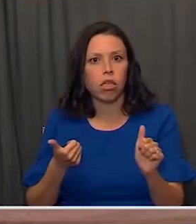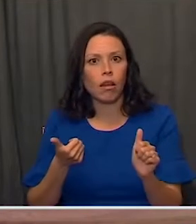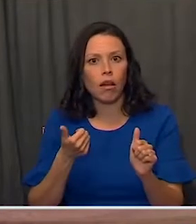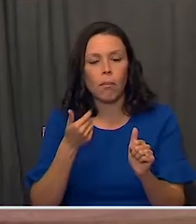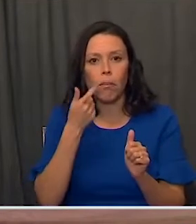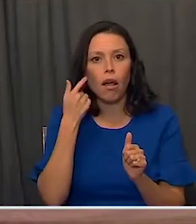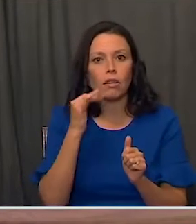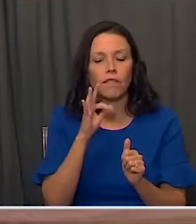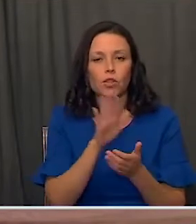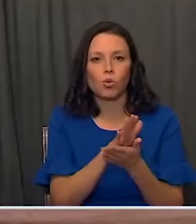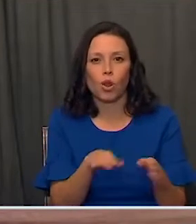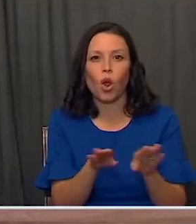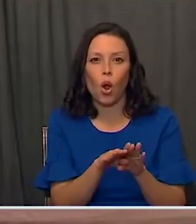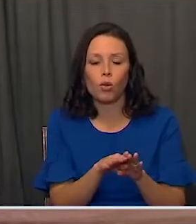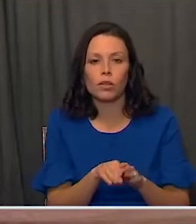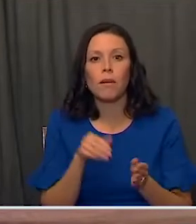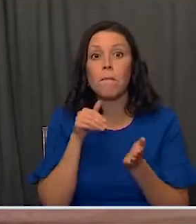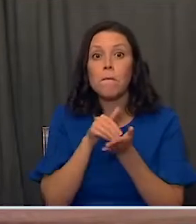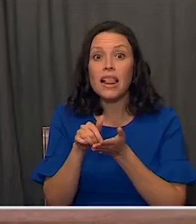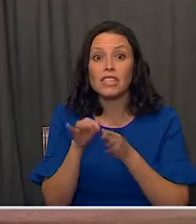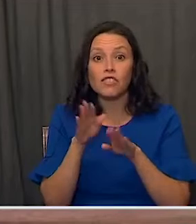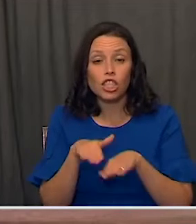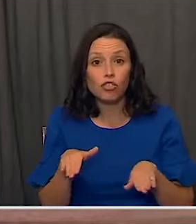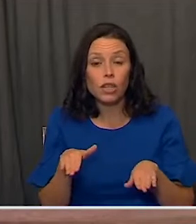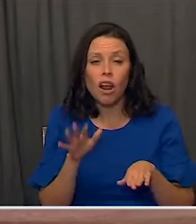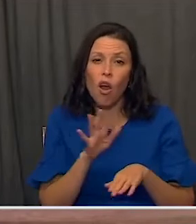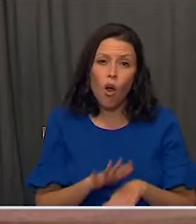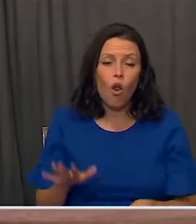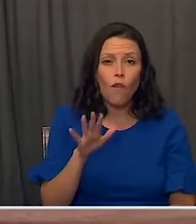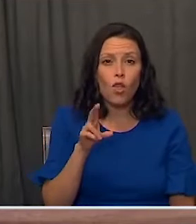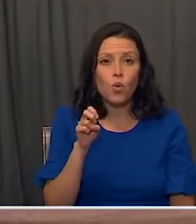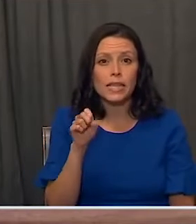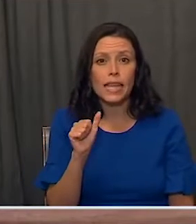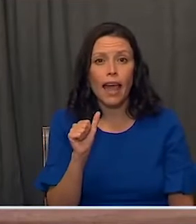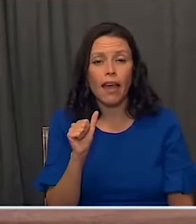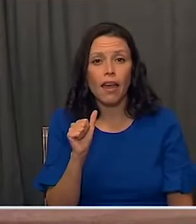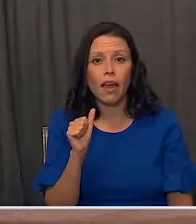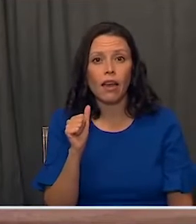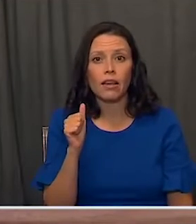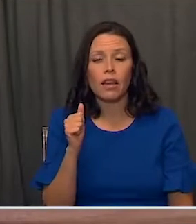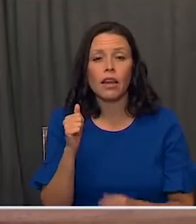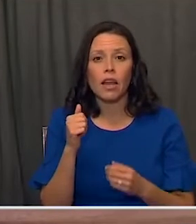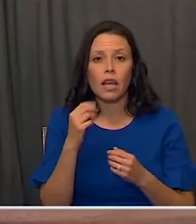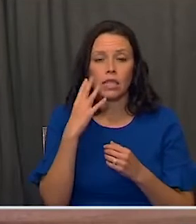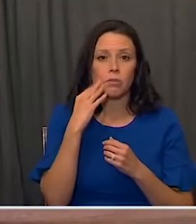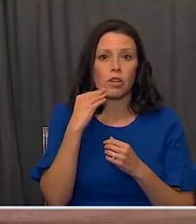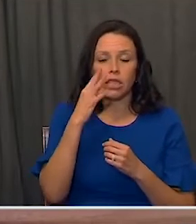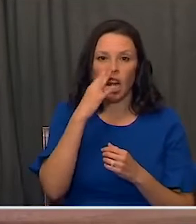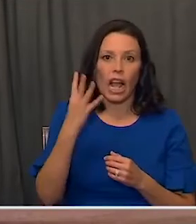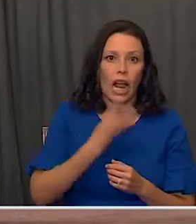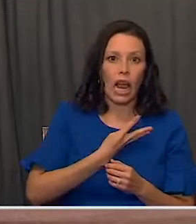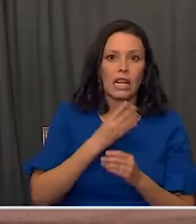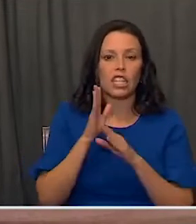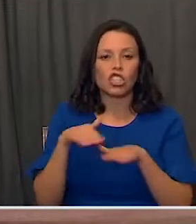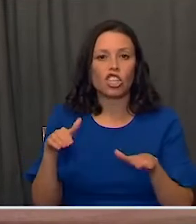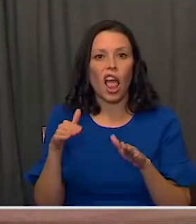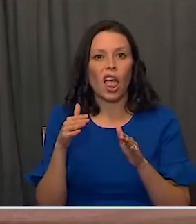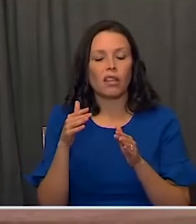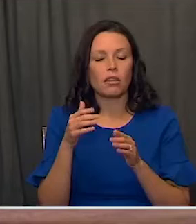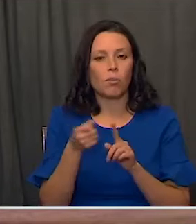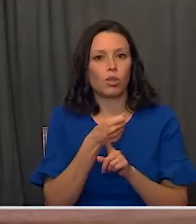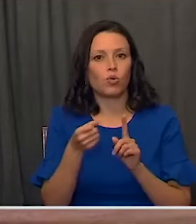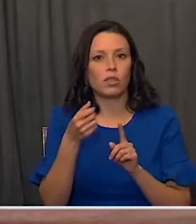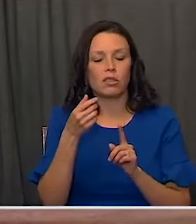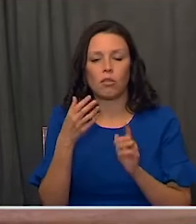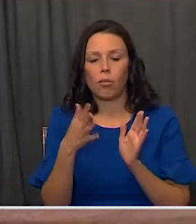closure of schools. We know that millions of children across the country are experiencing child abuse and neglect that goes undetected